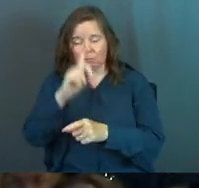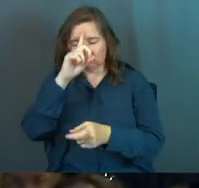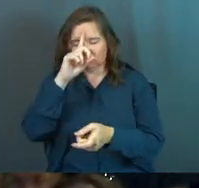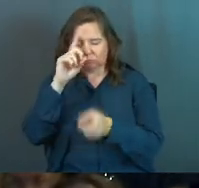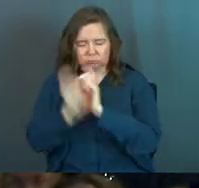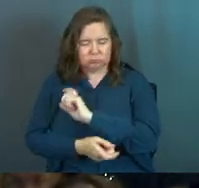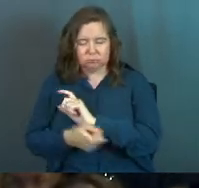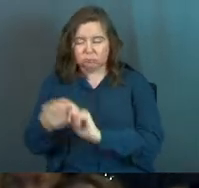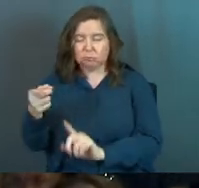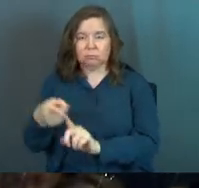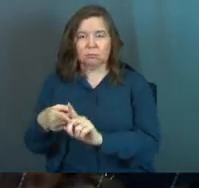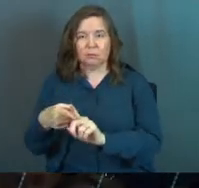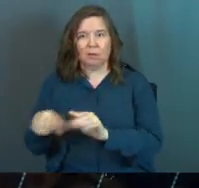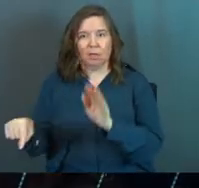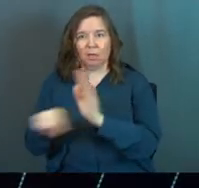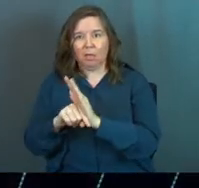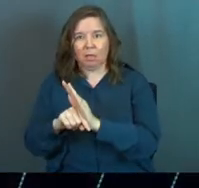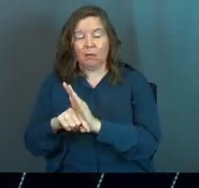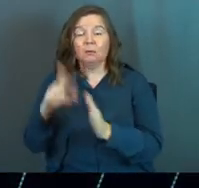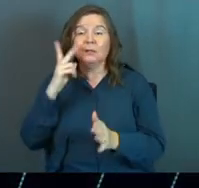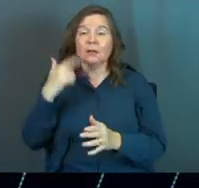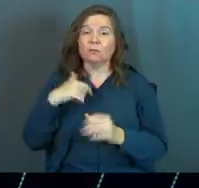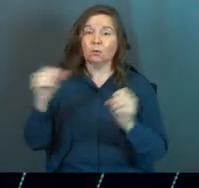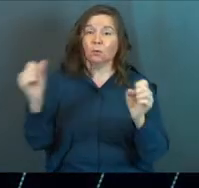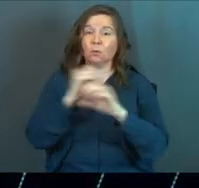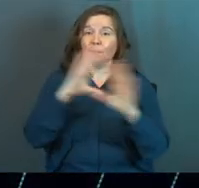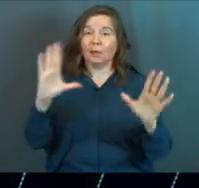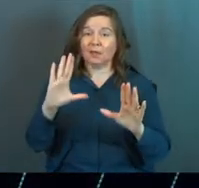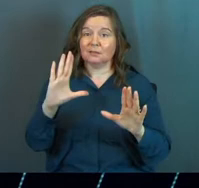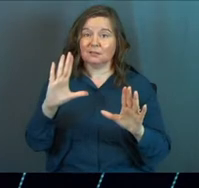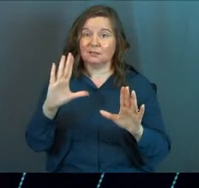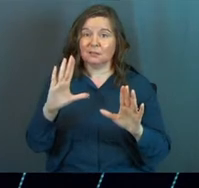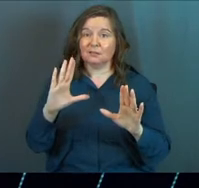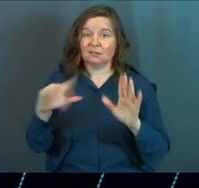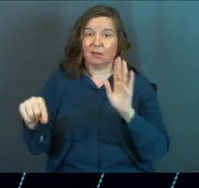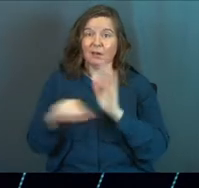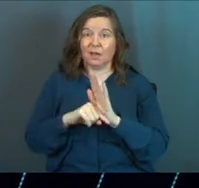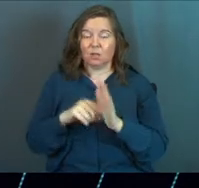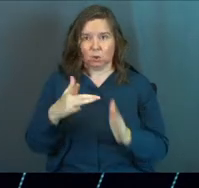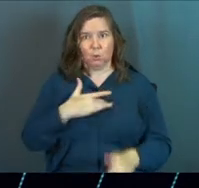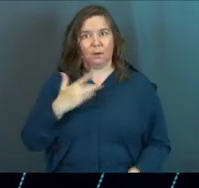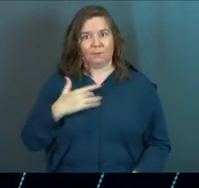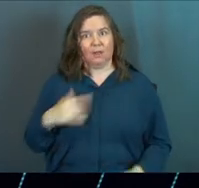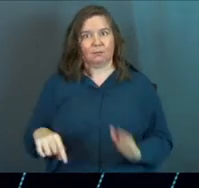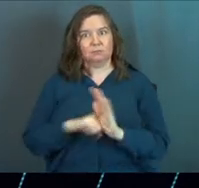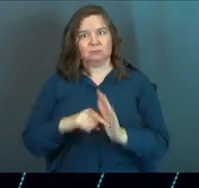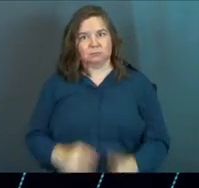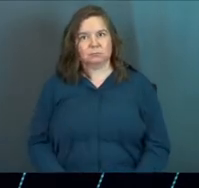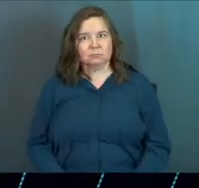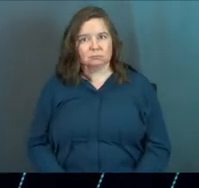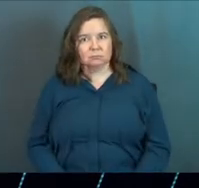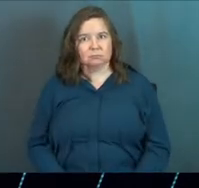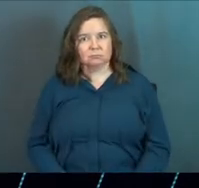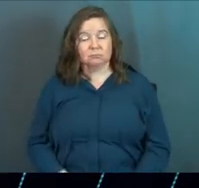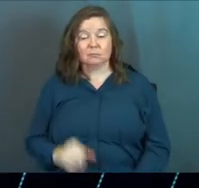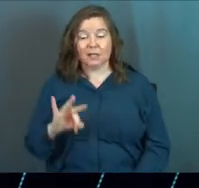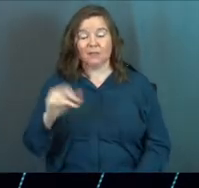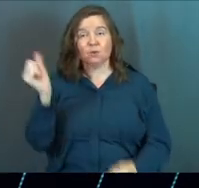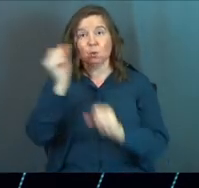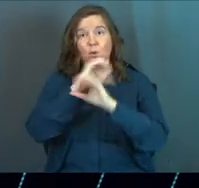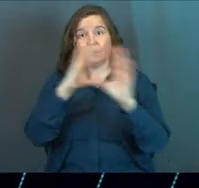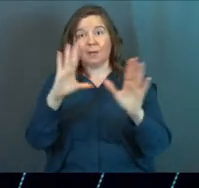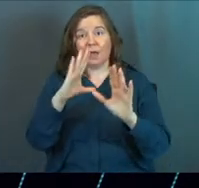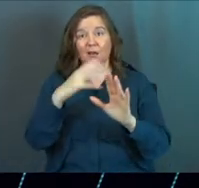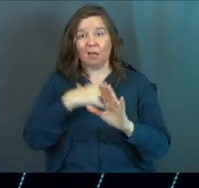the thing is, if you imagine injustice against you, you will feel injustice. If you